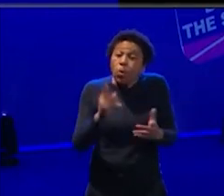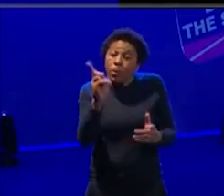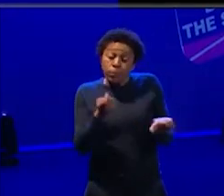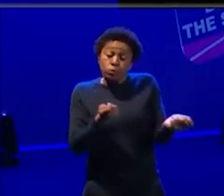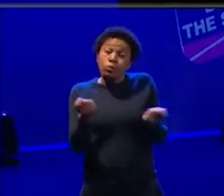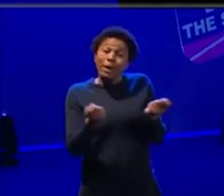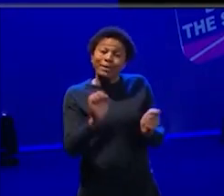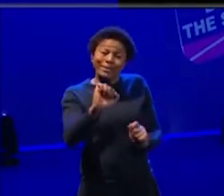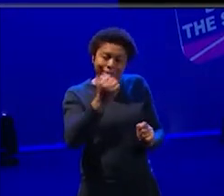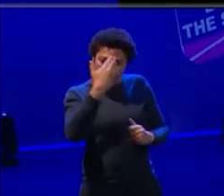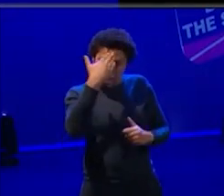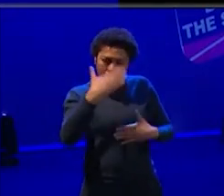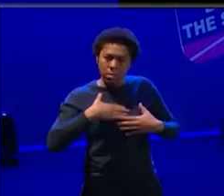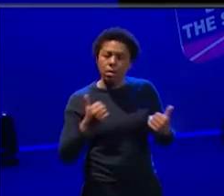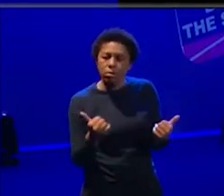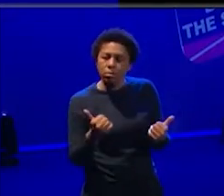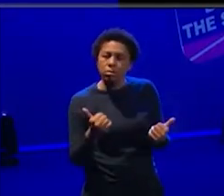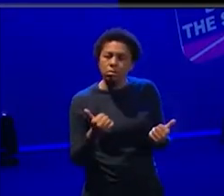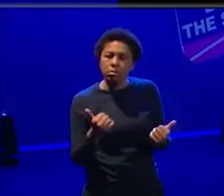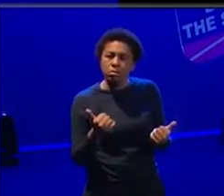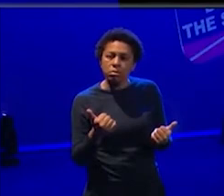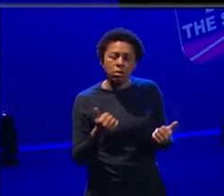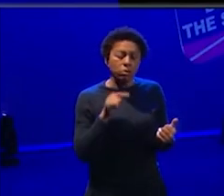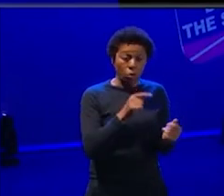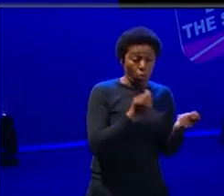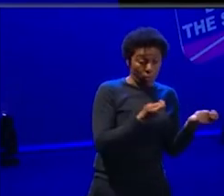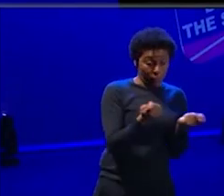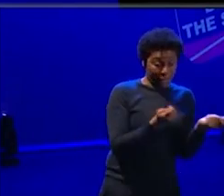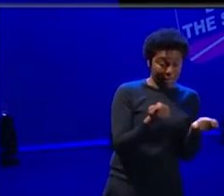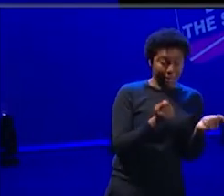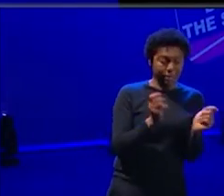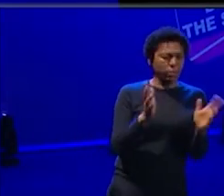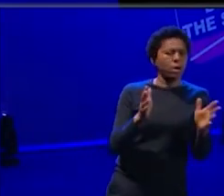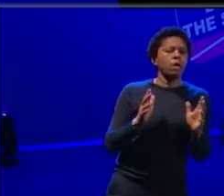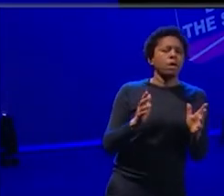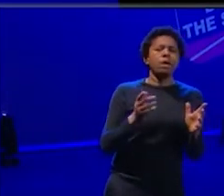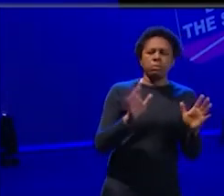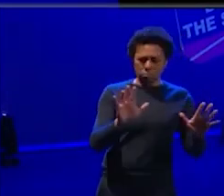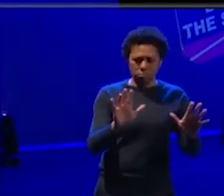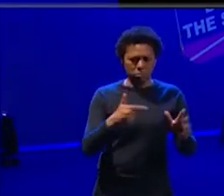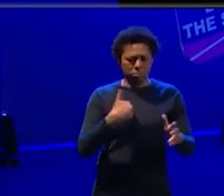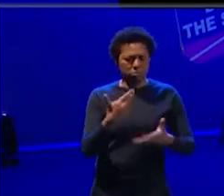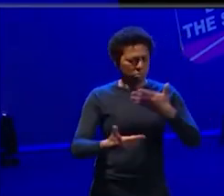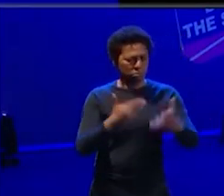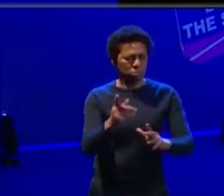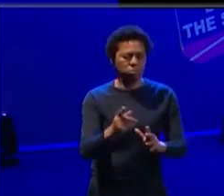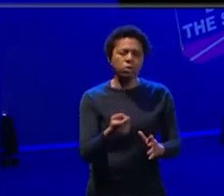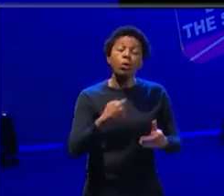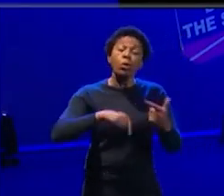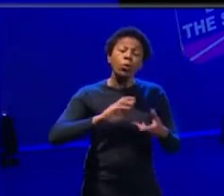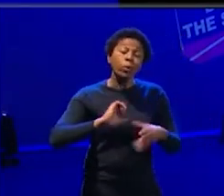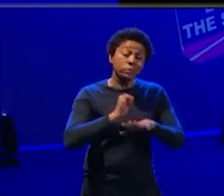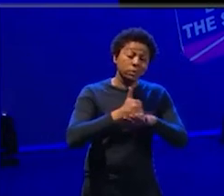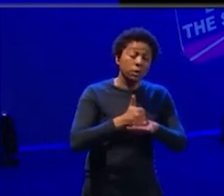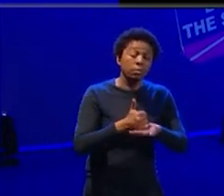their mental health as a facilitator. Um, so we've run a few different kind of outreach workshops actually for different